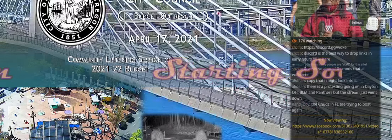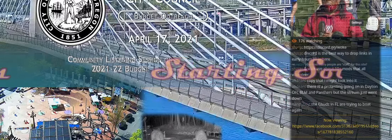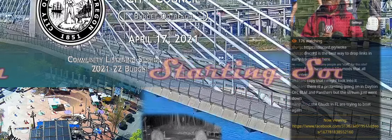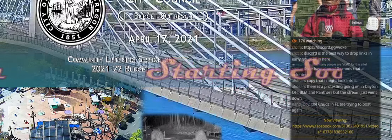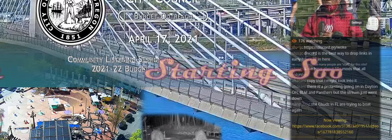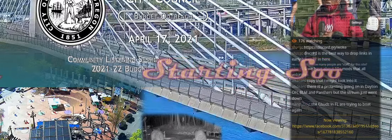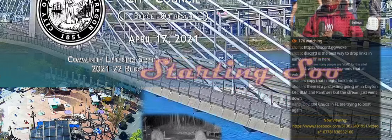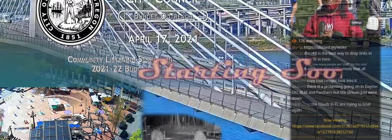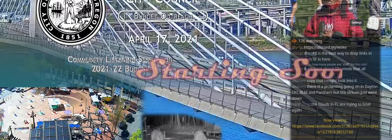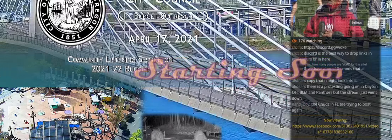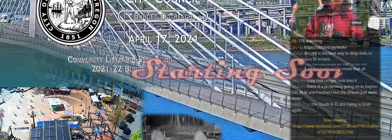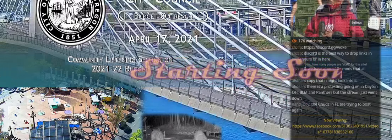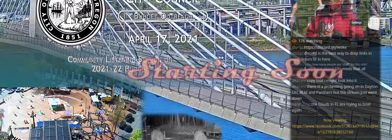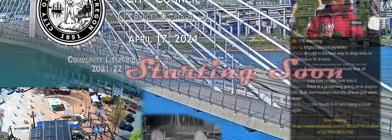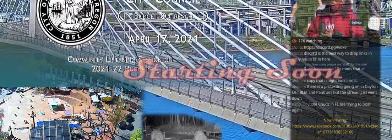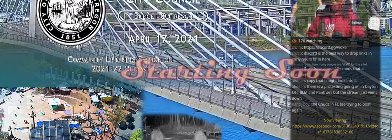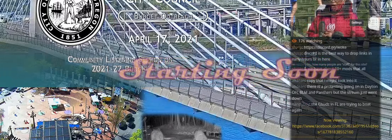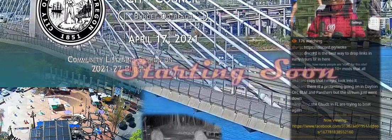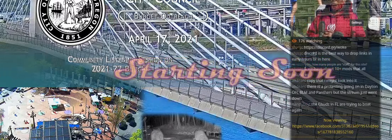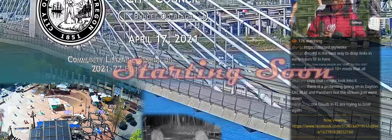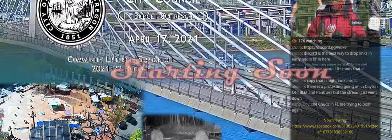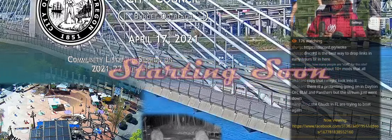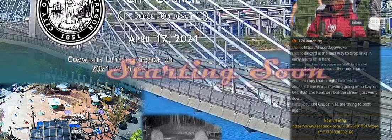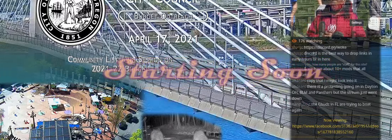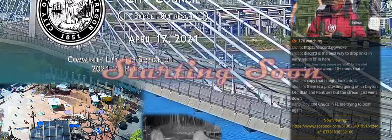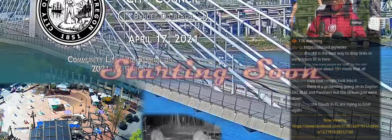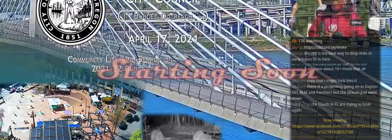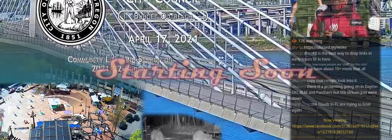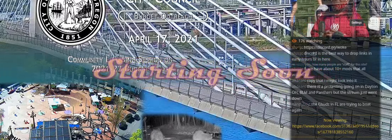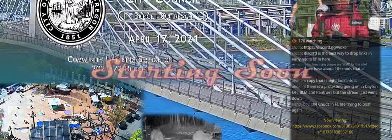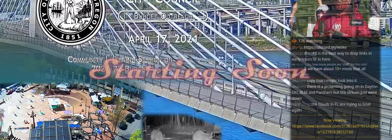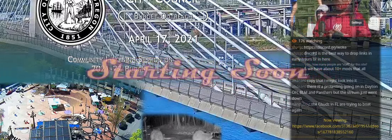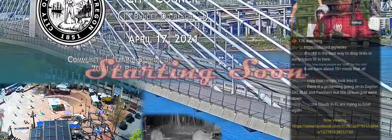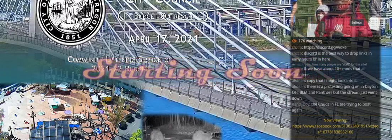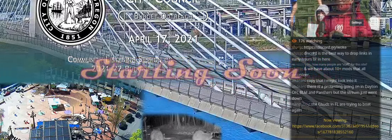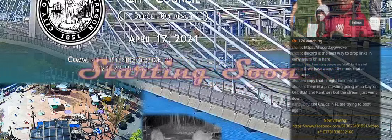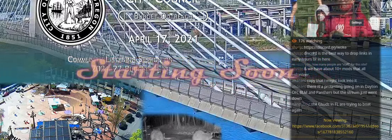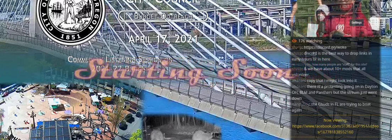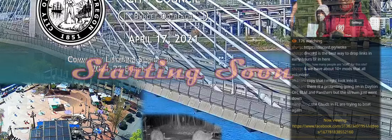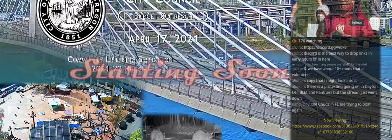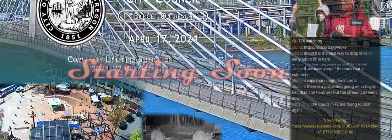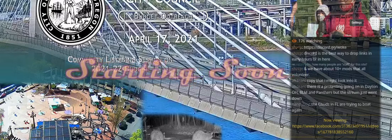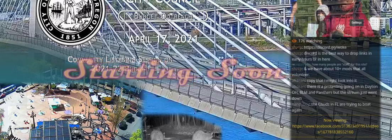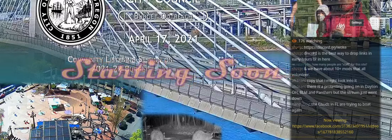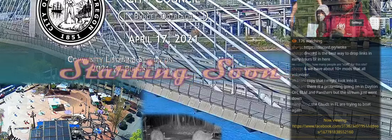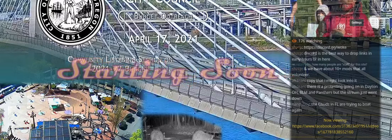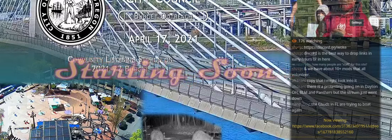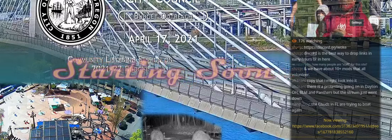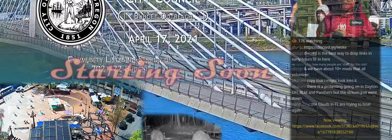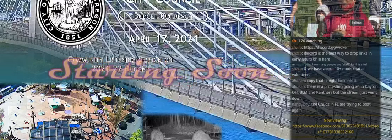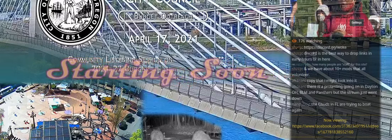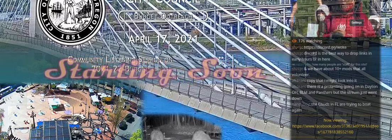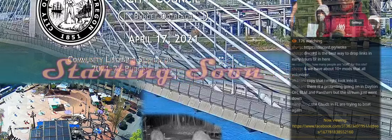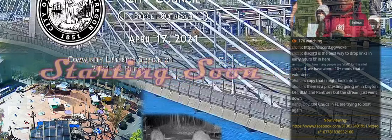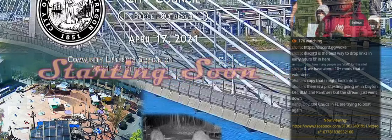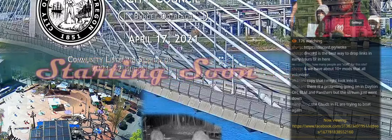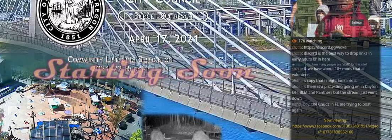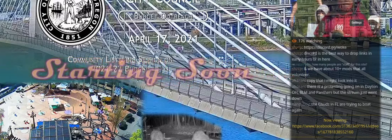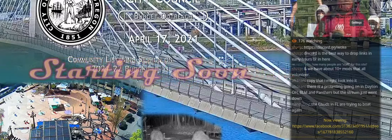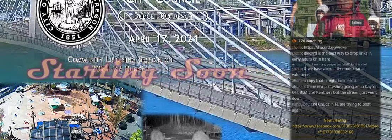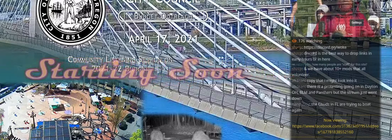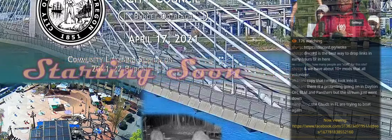how to hold law enforcement accountable. That's coming up on Weekend All Things Considered at 5 o'clock on KOPB FM Portland,